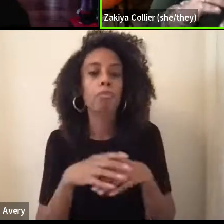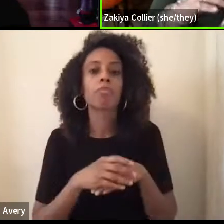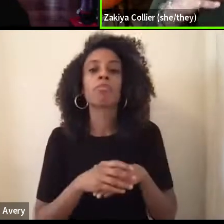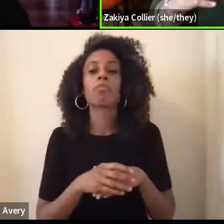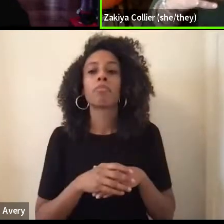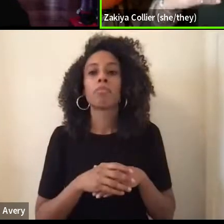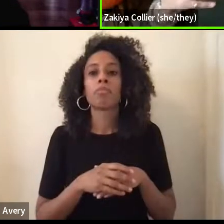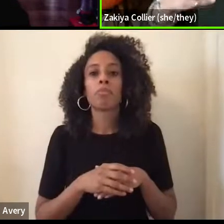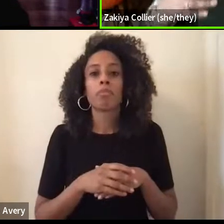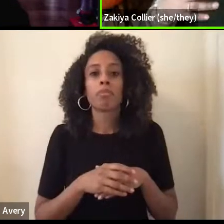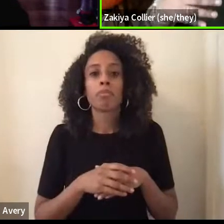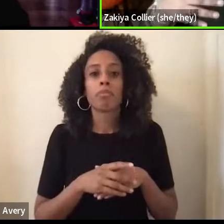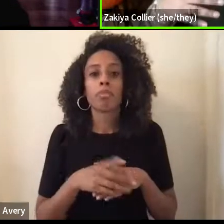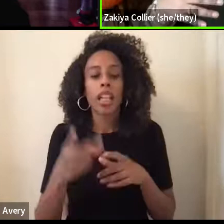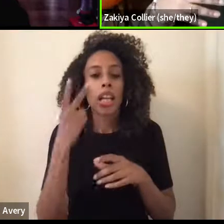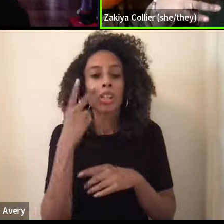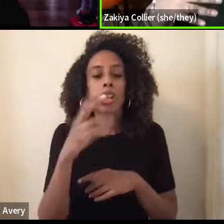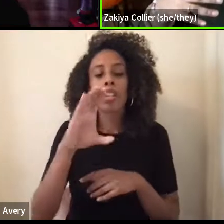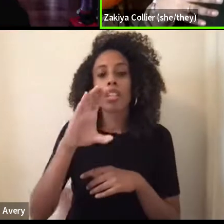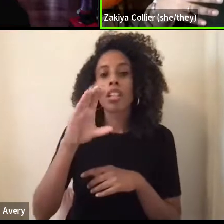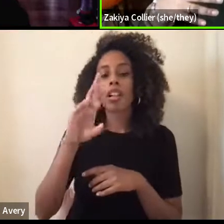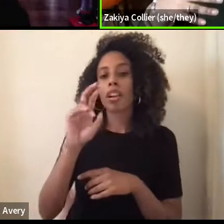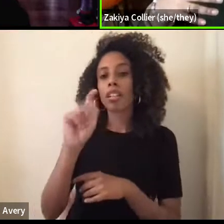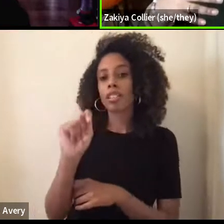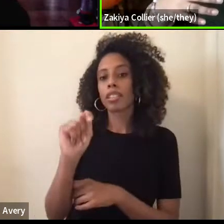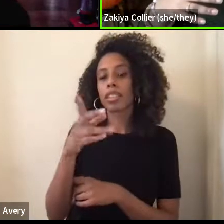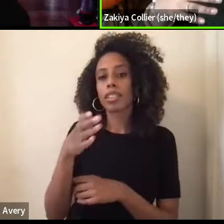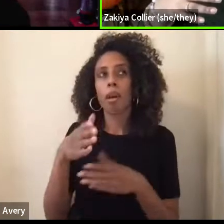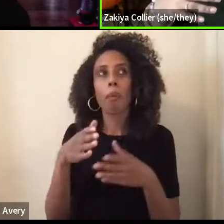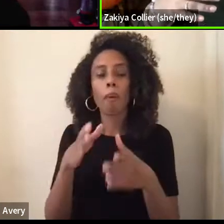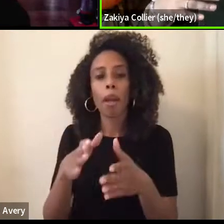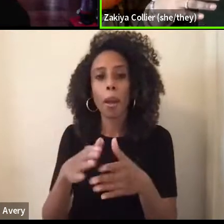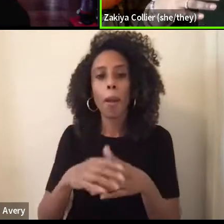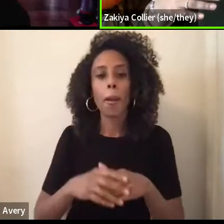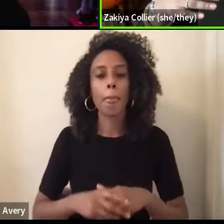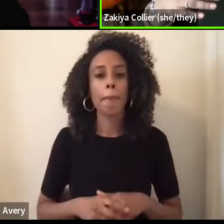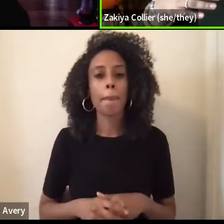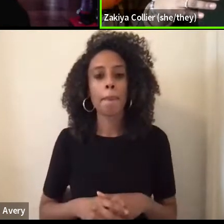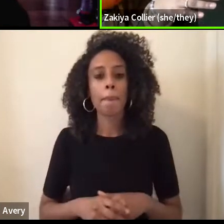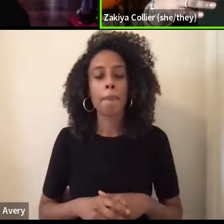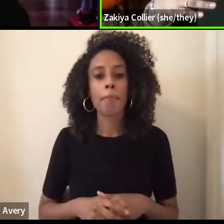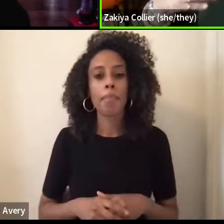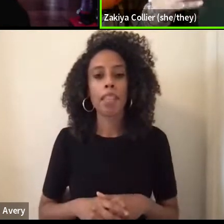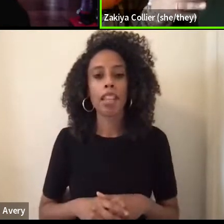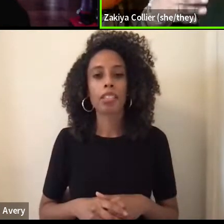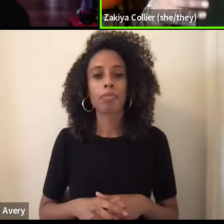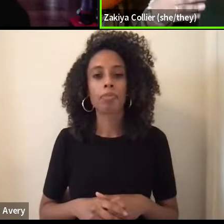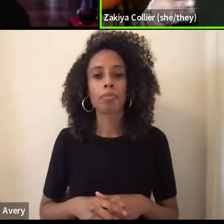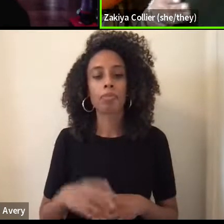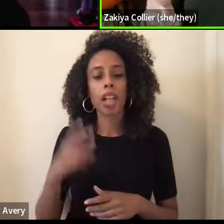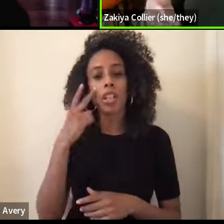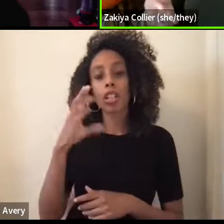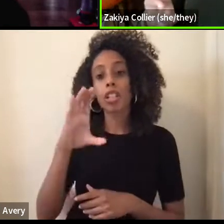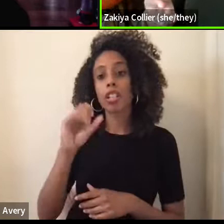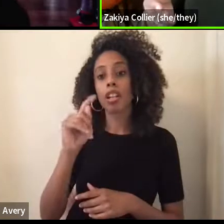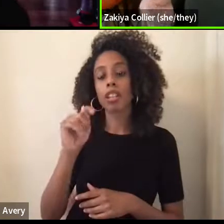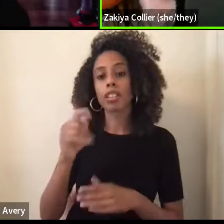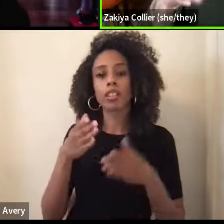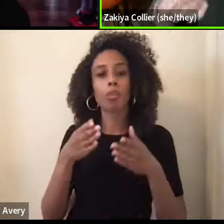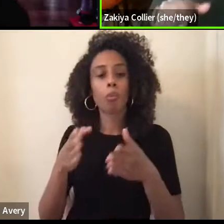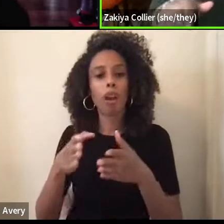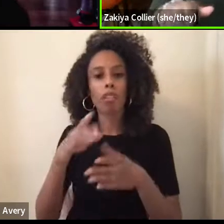and saw CRT as a way to, um, to identify and address